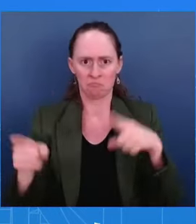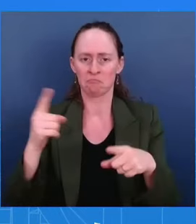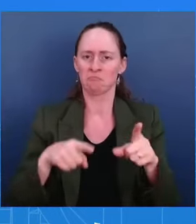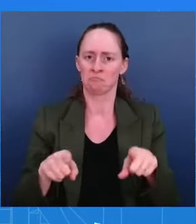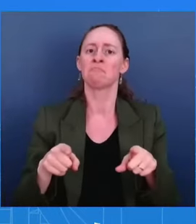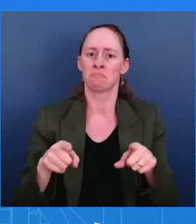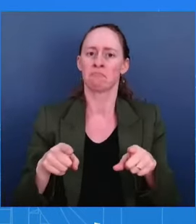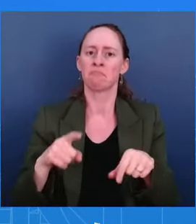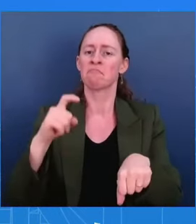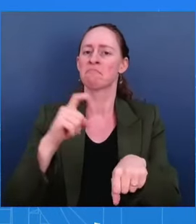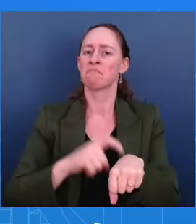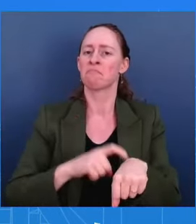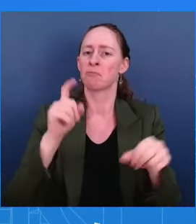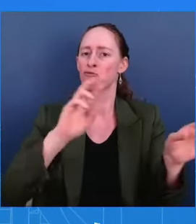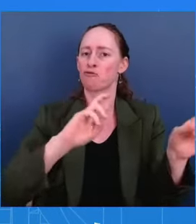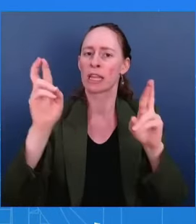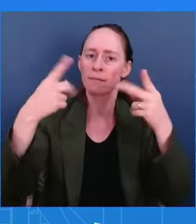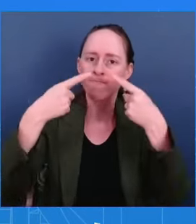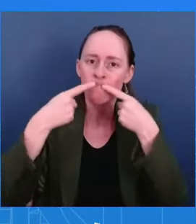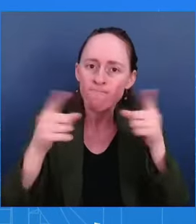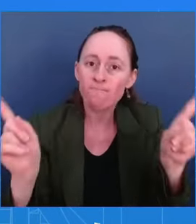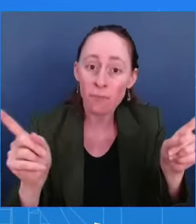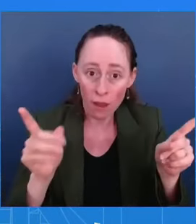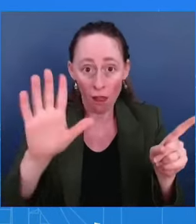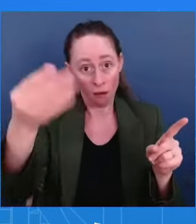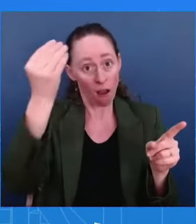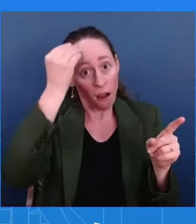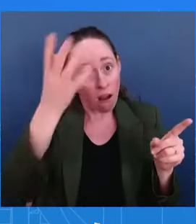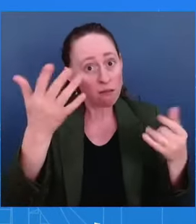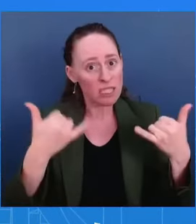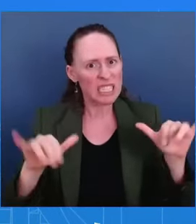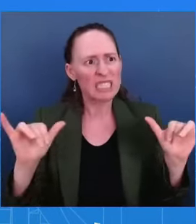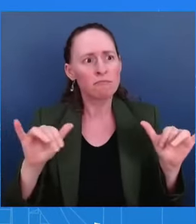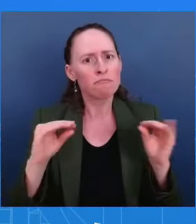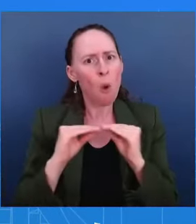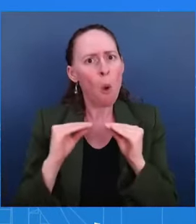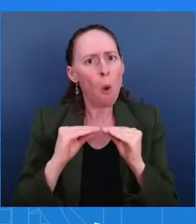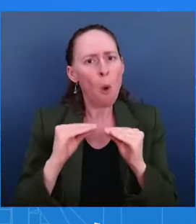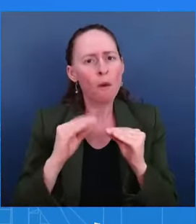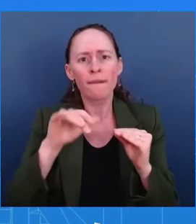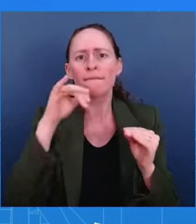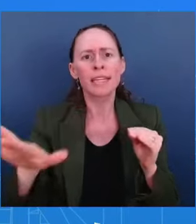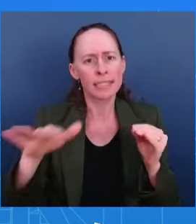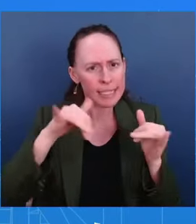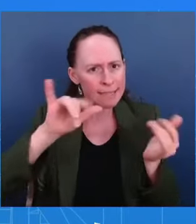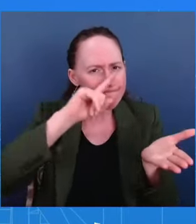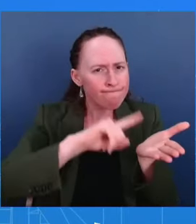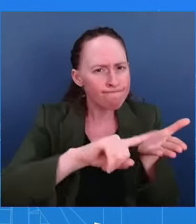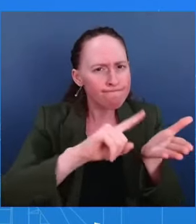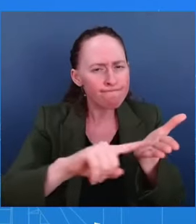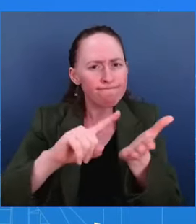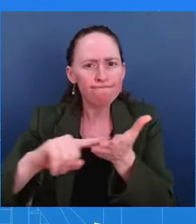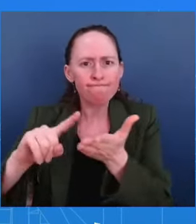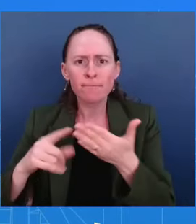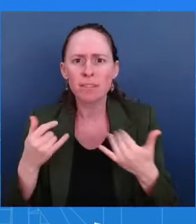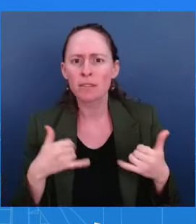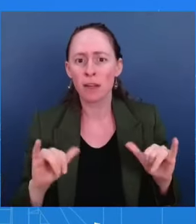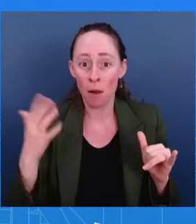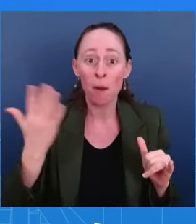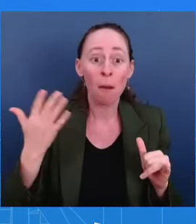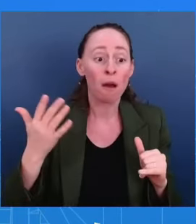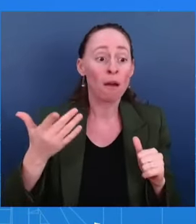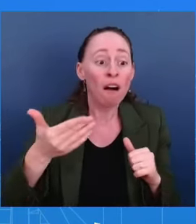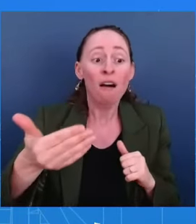investigation. So I wouldn't rule out anything in terms of any future actions that might be taken. Depends on where this